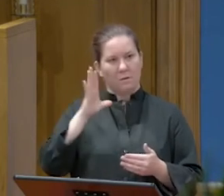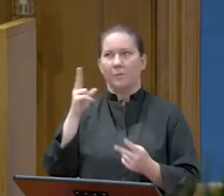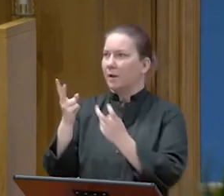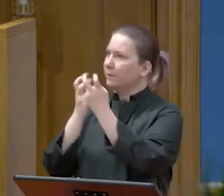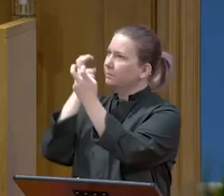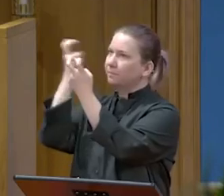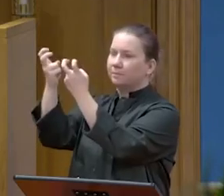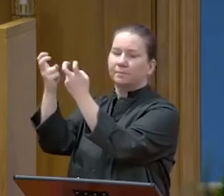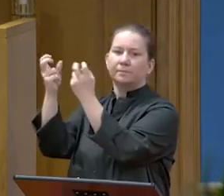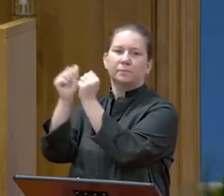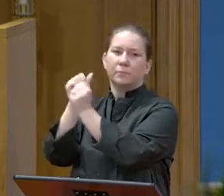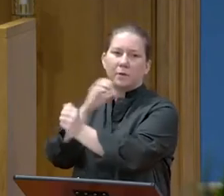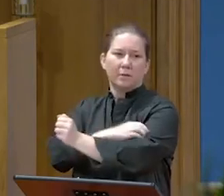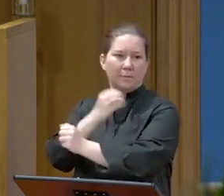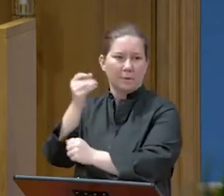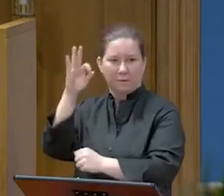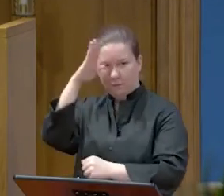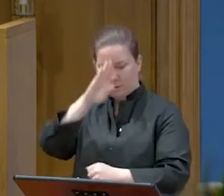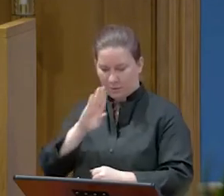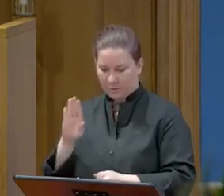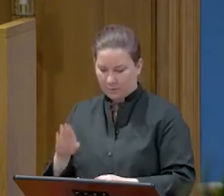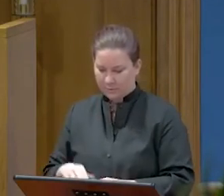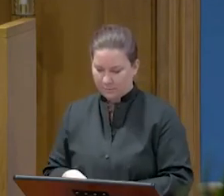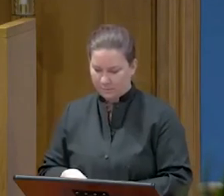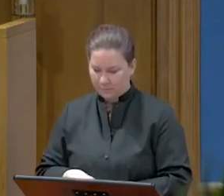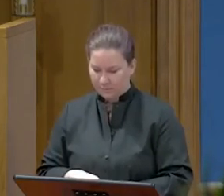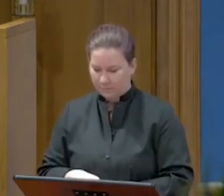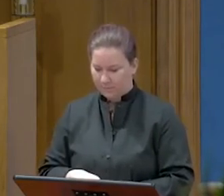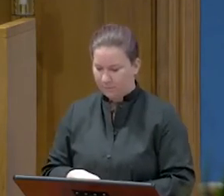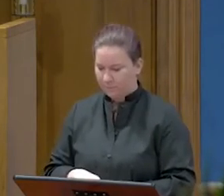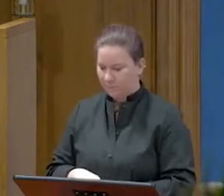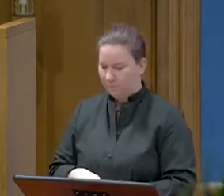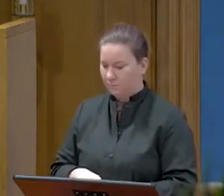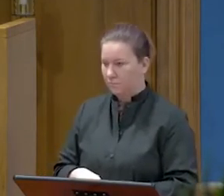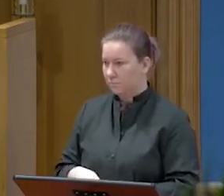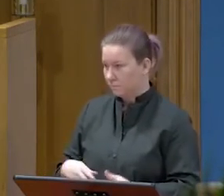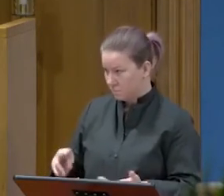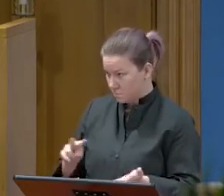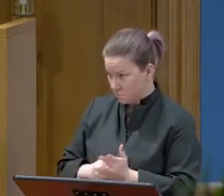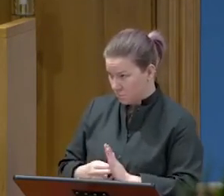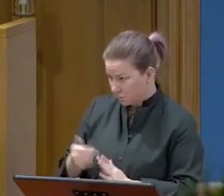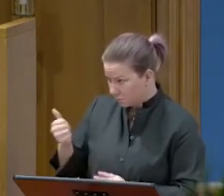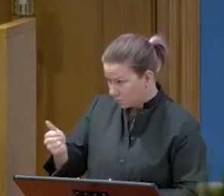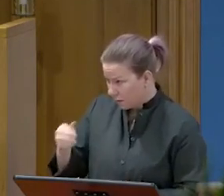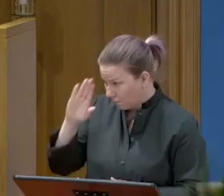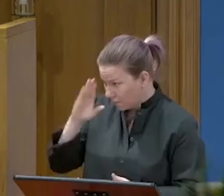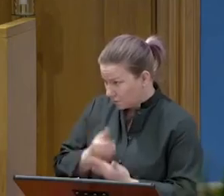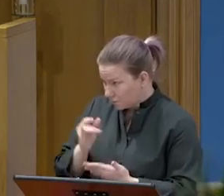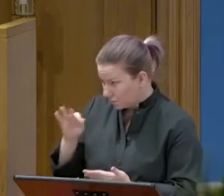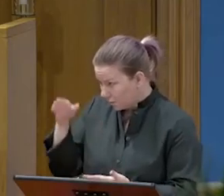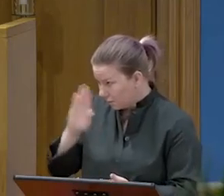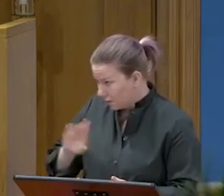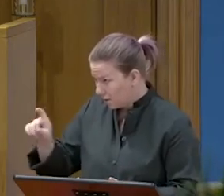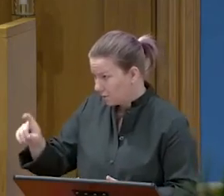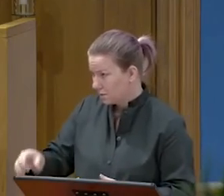power of God. All of them asked, Are you then the Son of God?